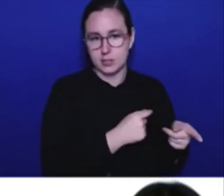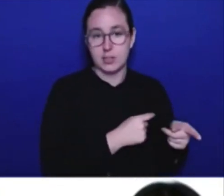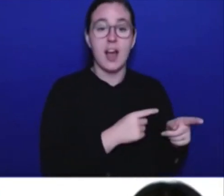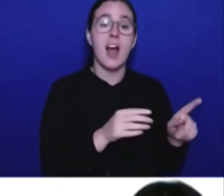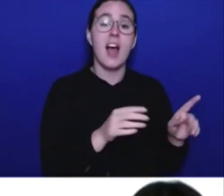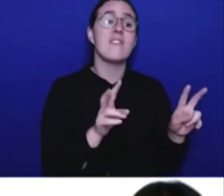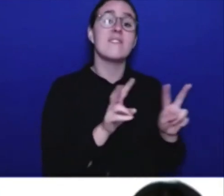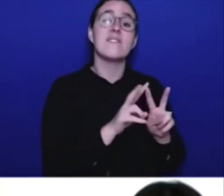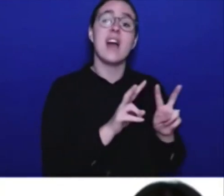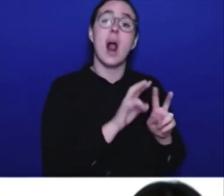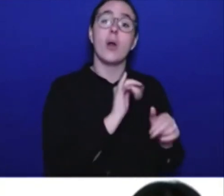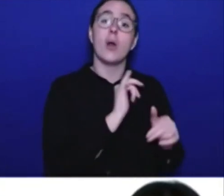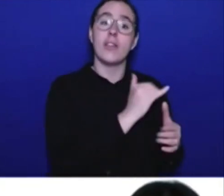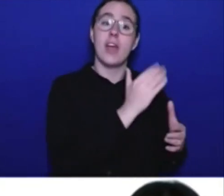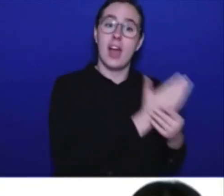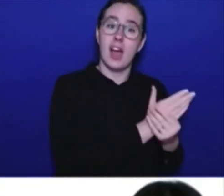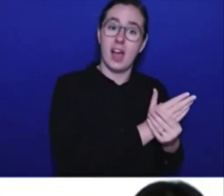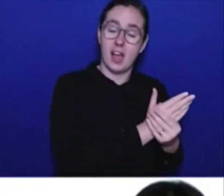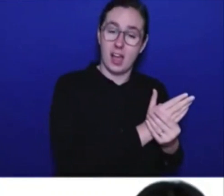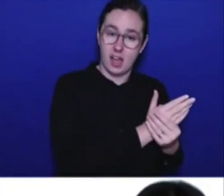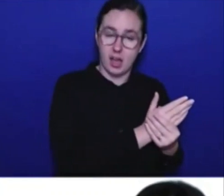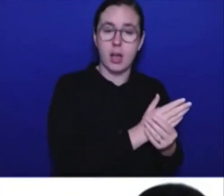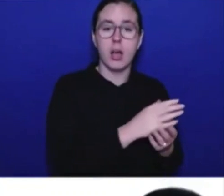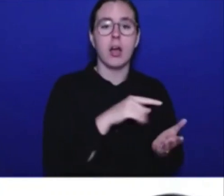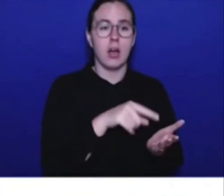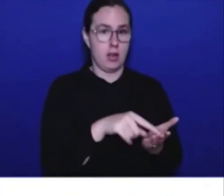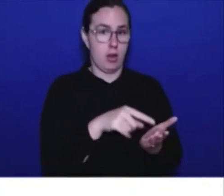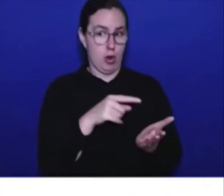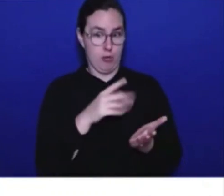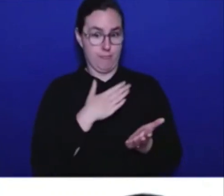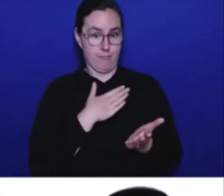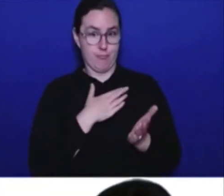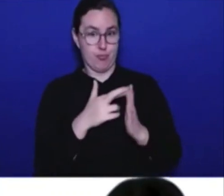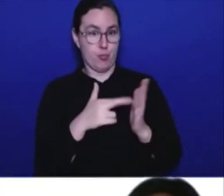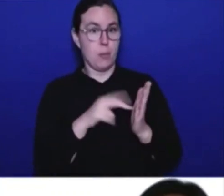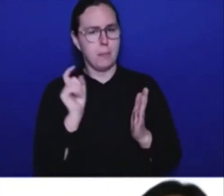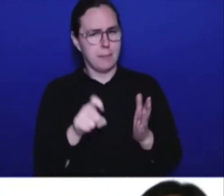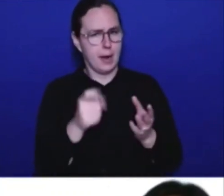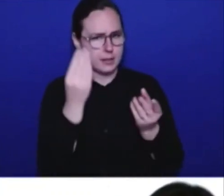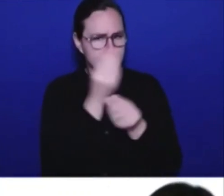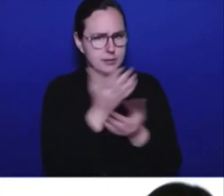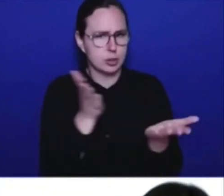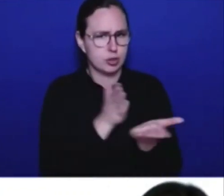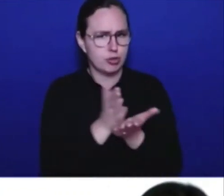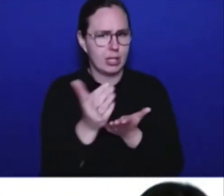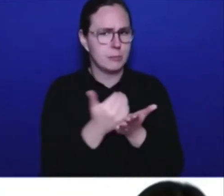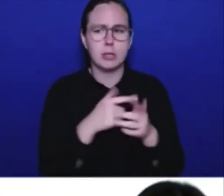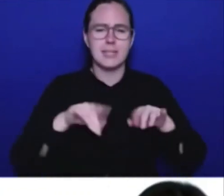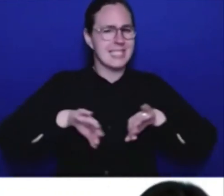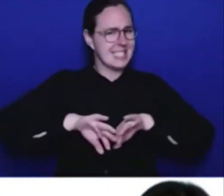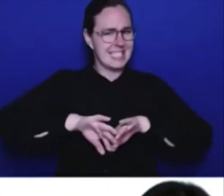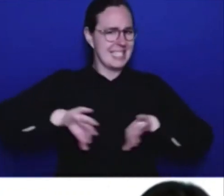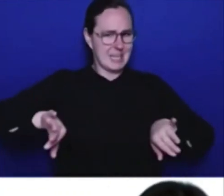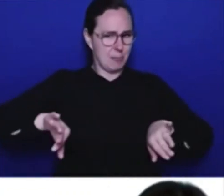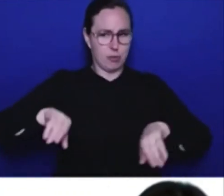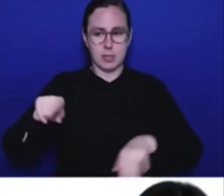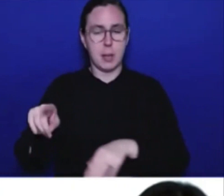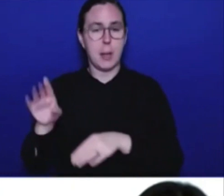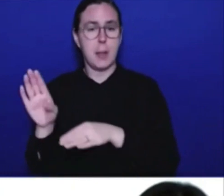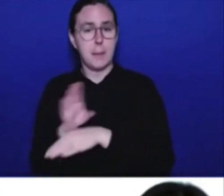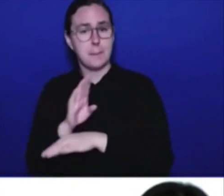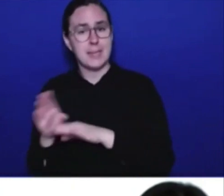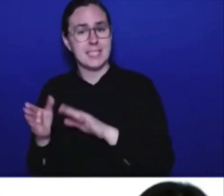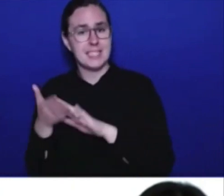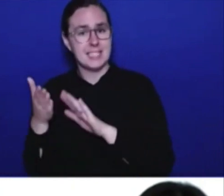require us to reflect that in our financial statements. But very separate and apart from that is how the business is doing, and the core of the business is